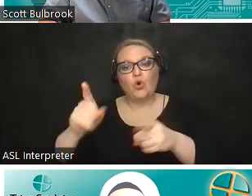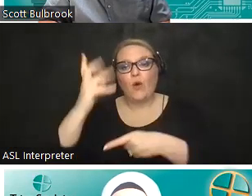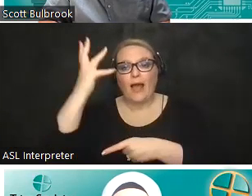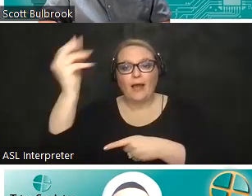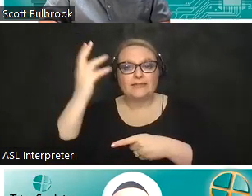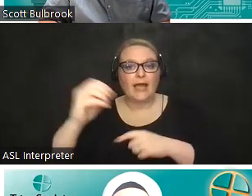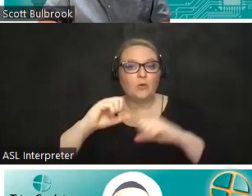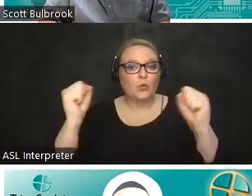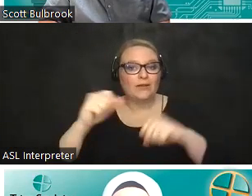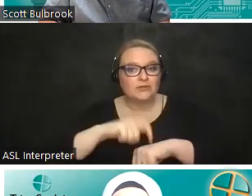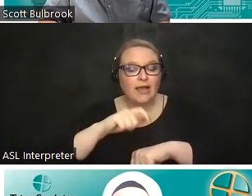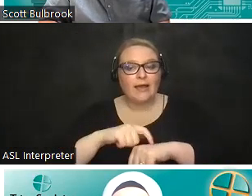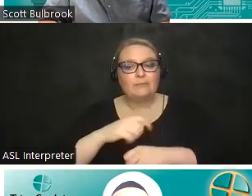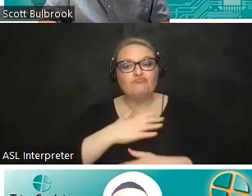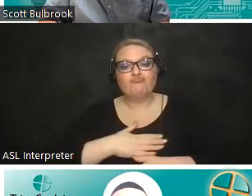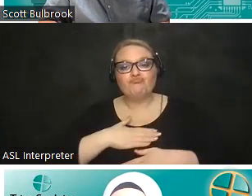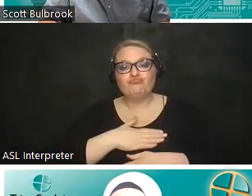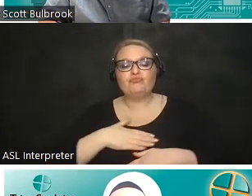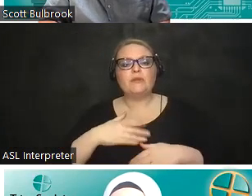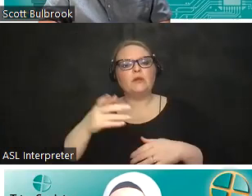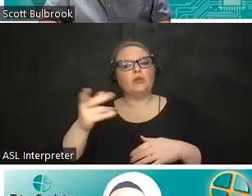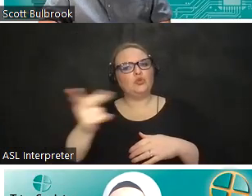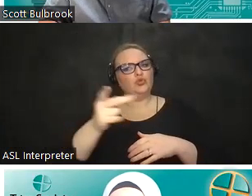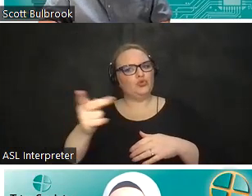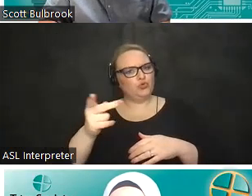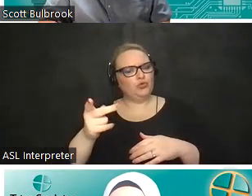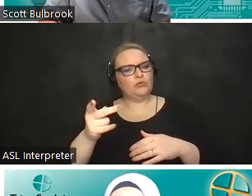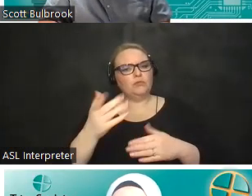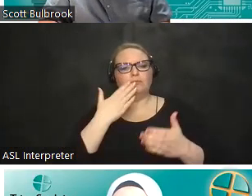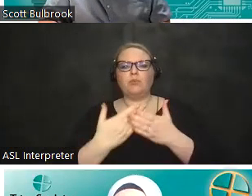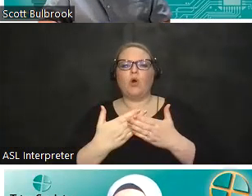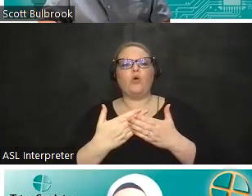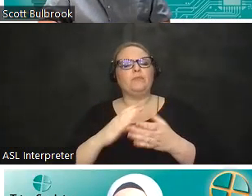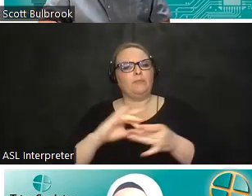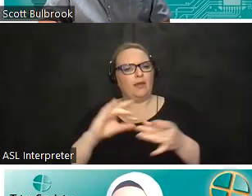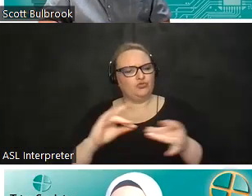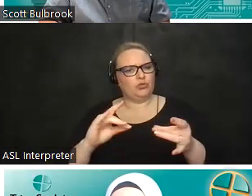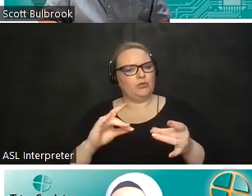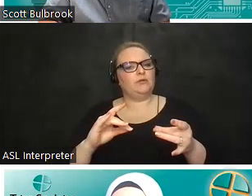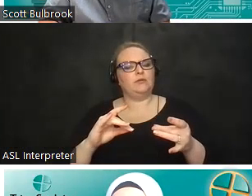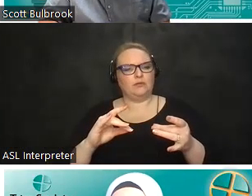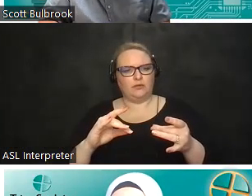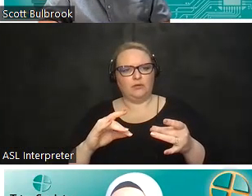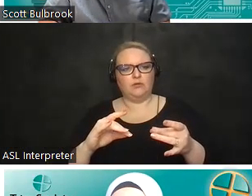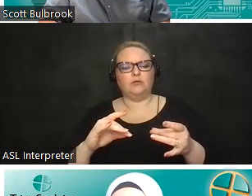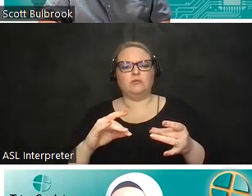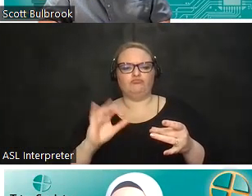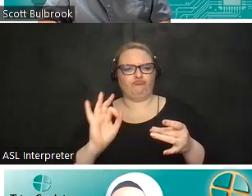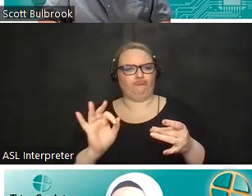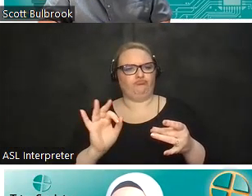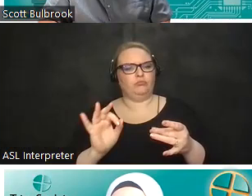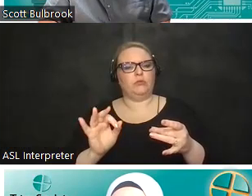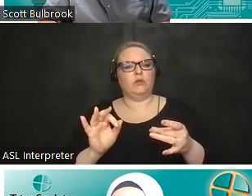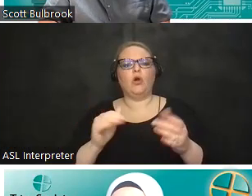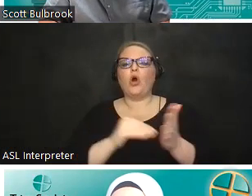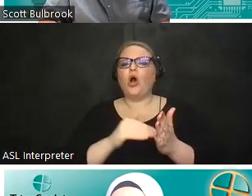winter exactly and i think that you guys are both raising a really important thing too is that um a lot of the times is that they don't want it